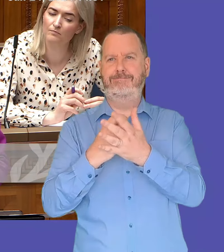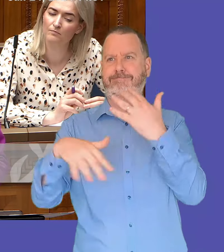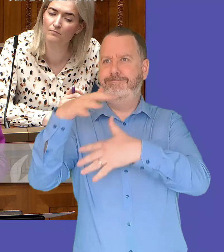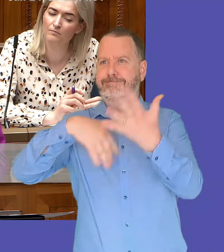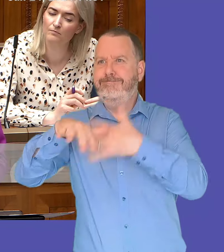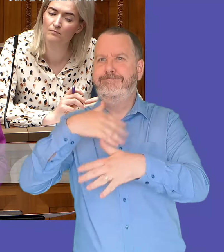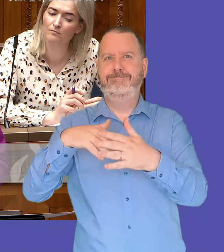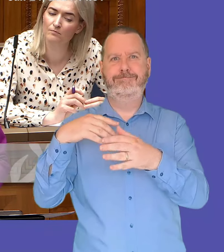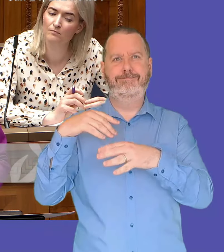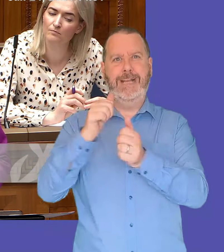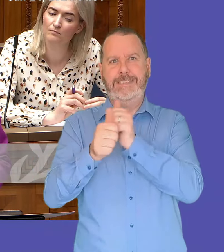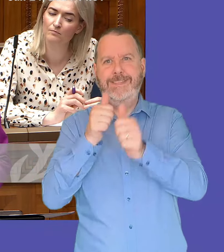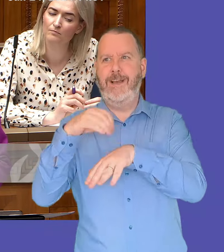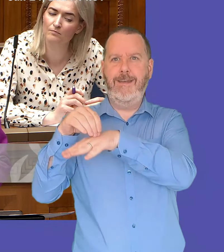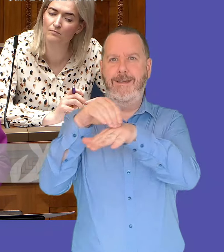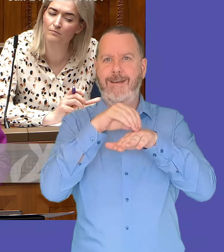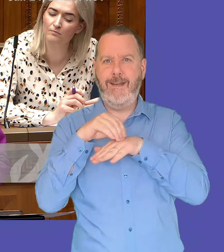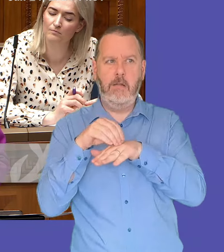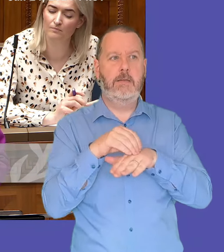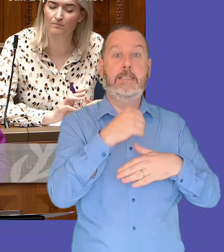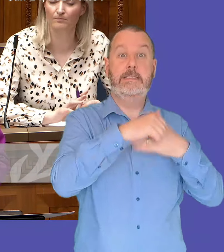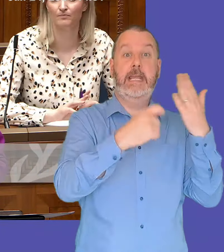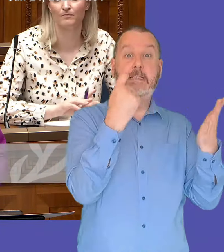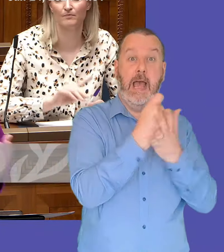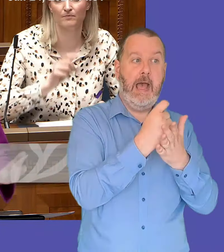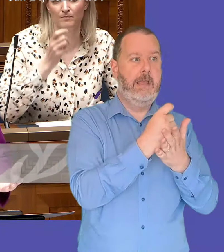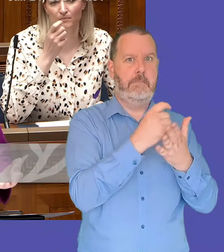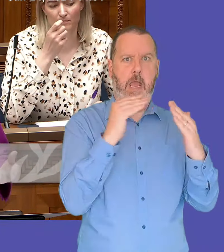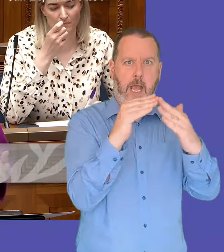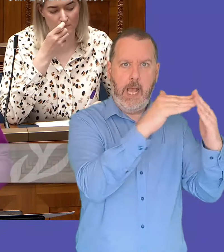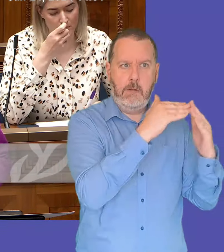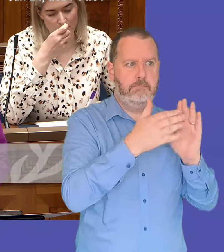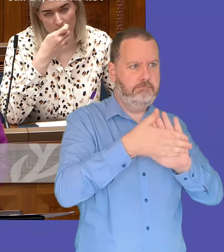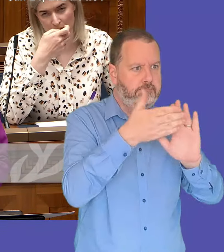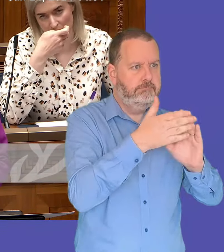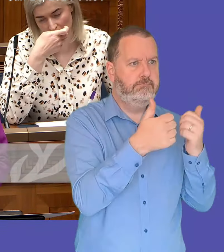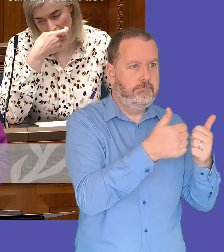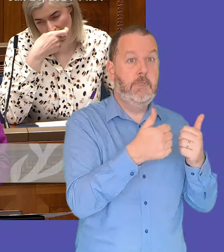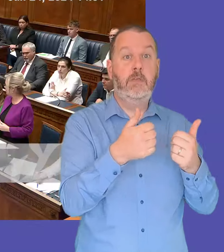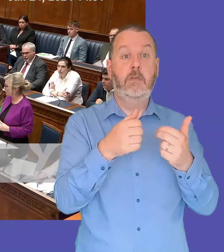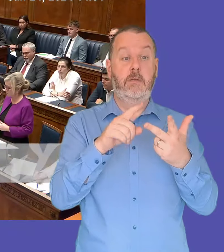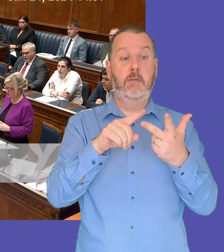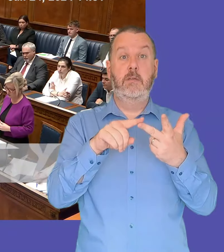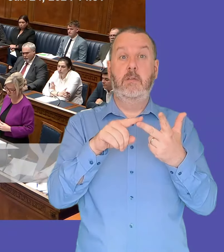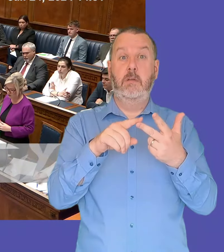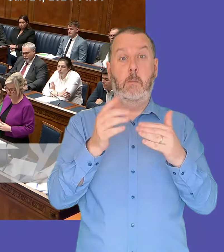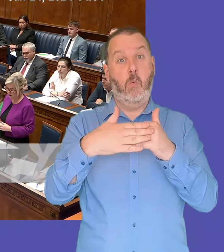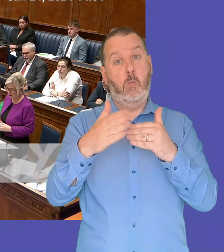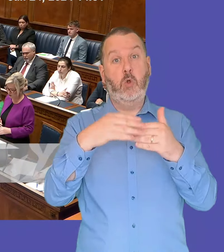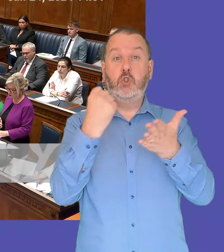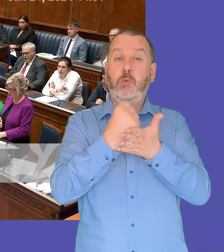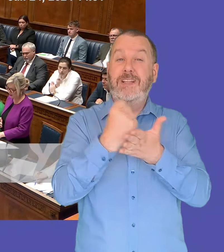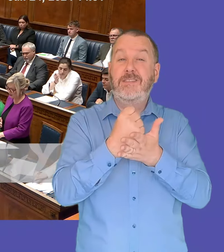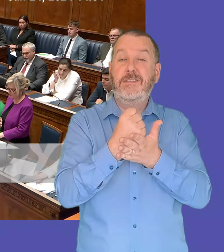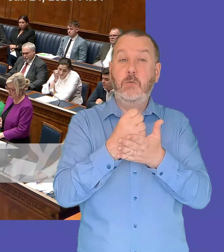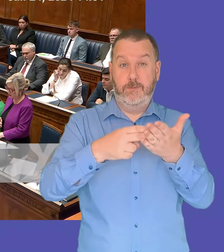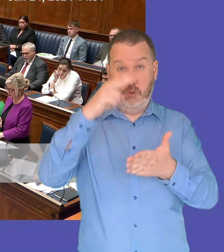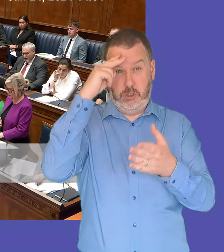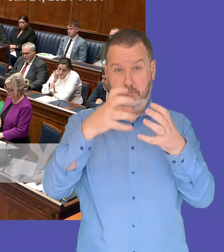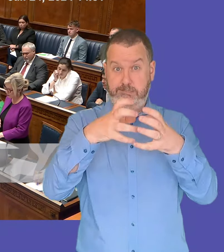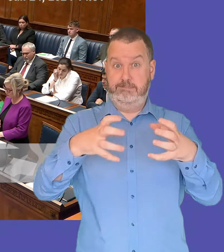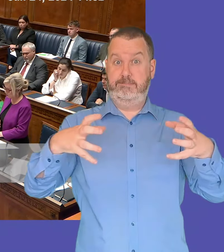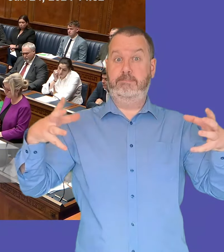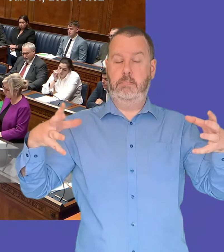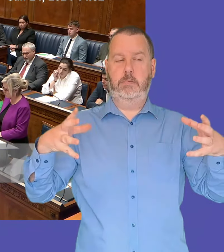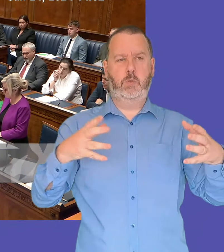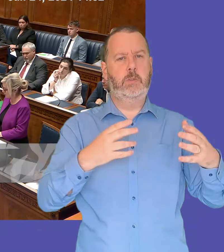economy where we have homes built and we even accommodate our students now with the huge number of students so i think there's huge potential there